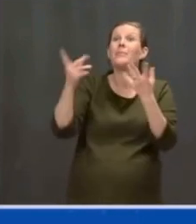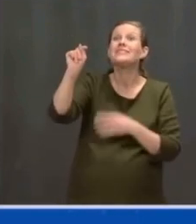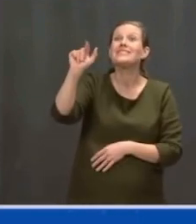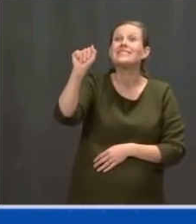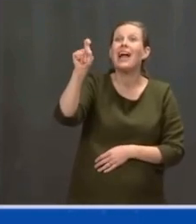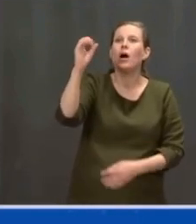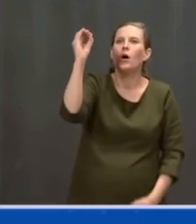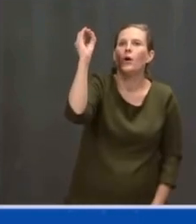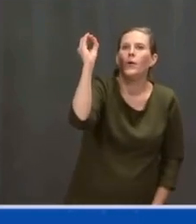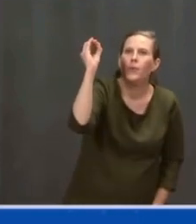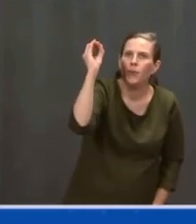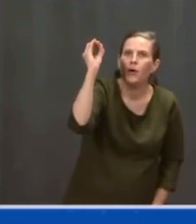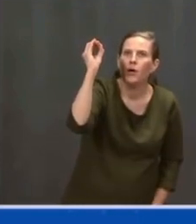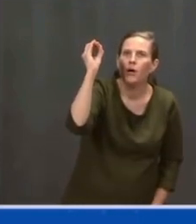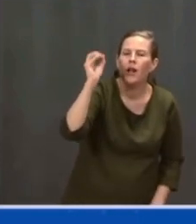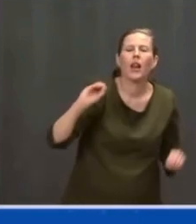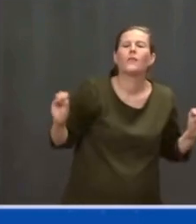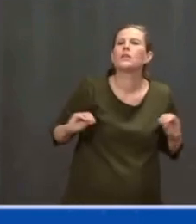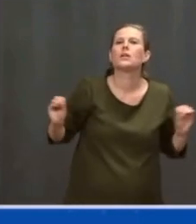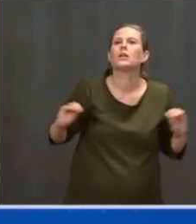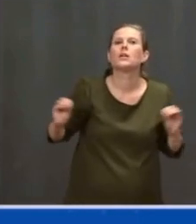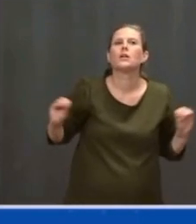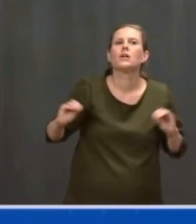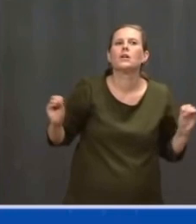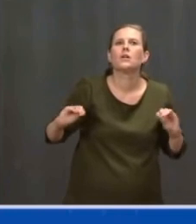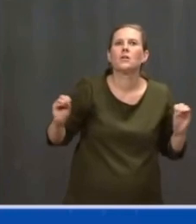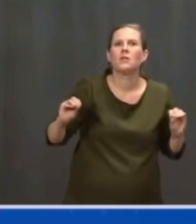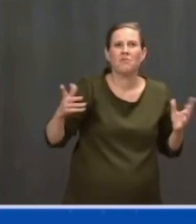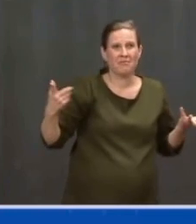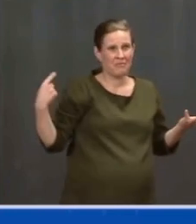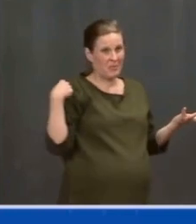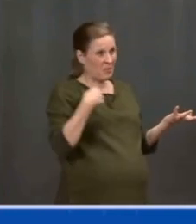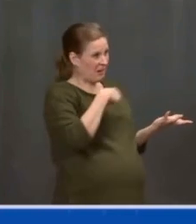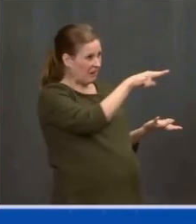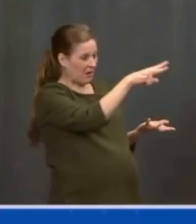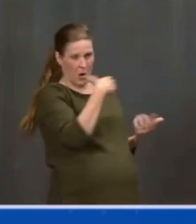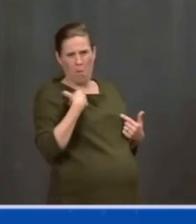don't want to punish them. That's just wrong. That's just wrong.